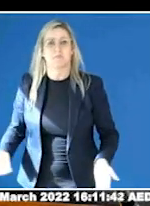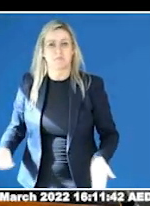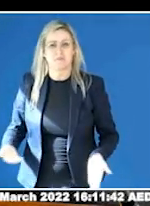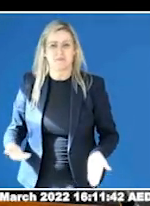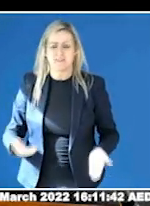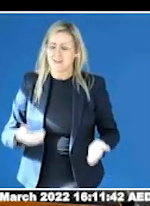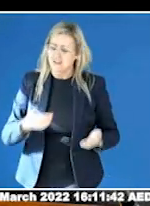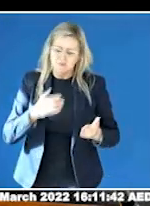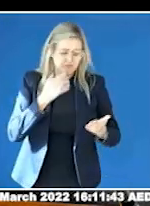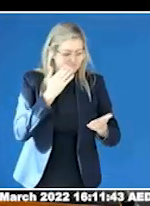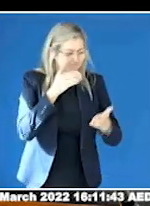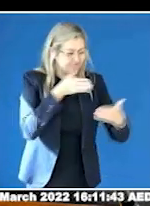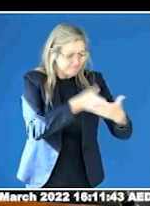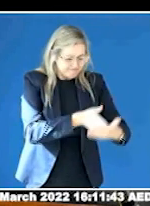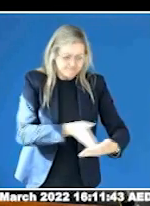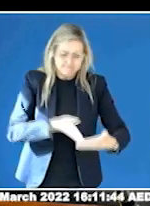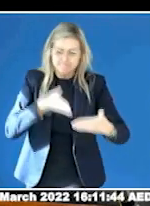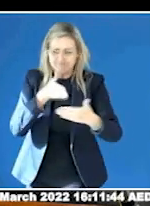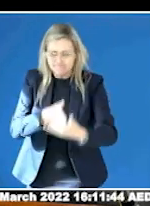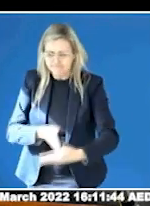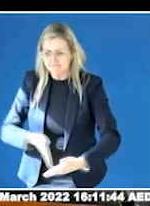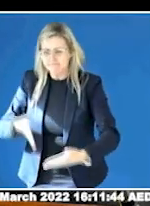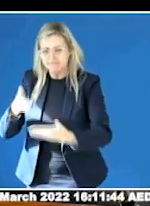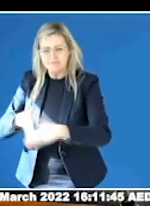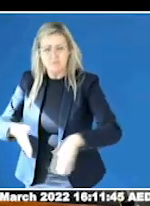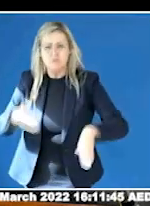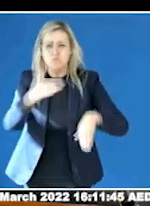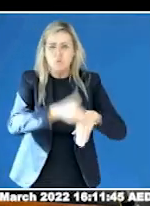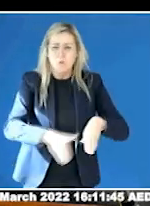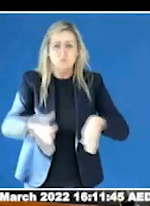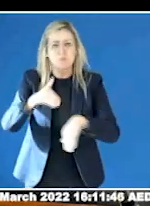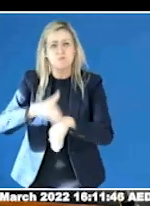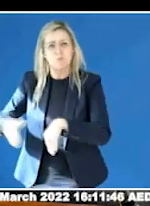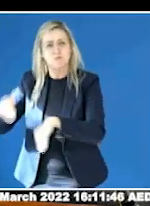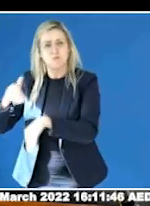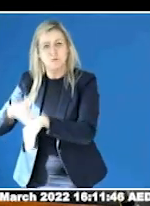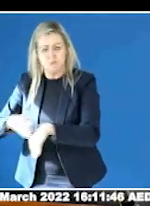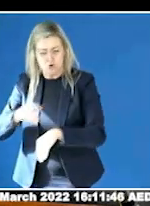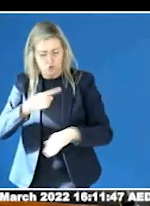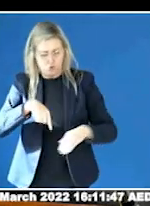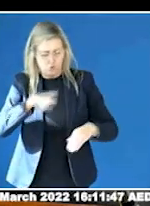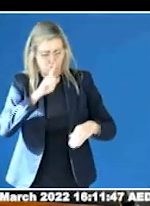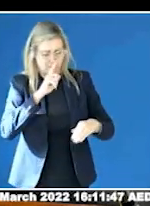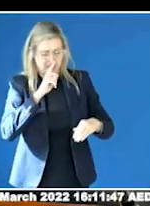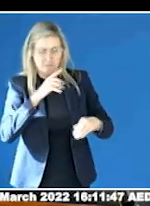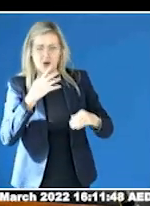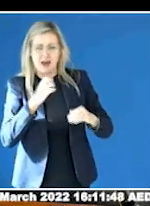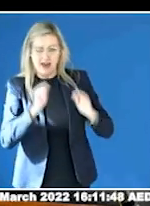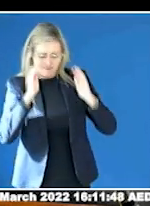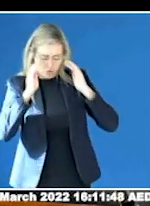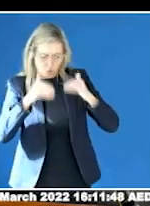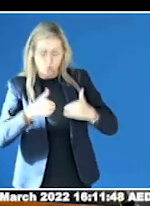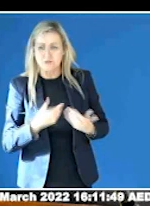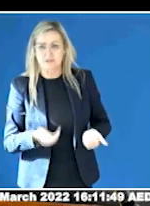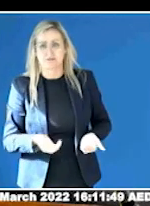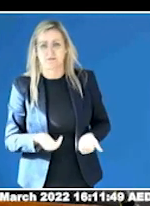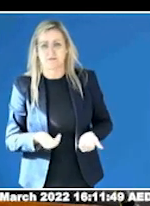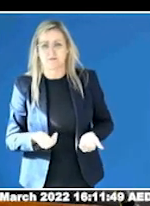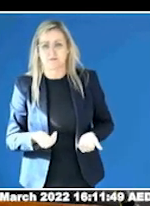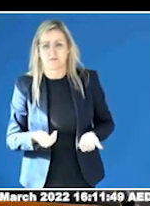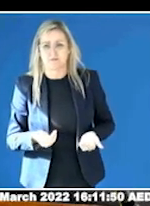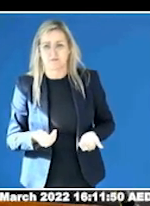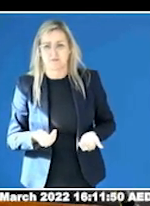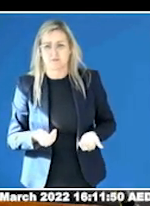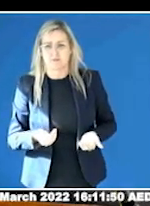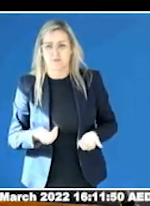Too many people have been hurt and neglected all for the crime of being neurodiverse. The string of letters I've accumulated after my name aren't the type that are admired